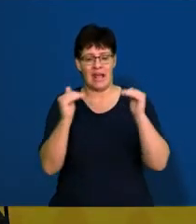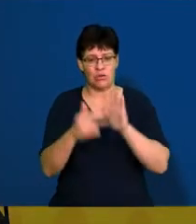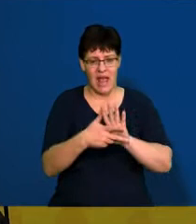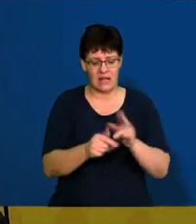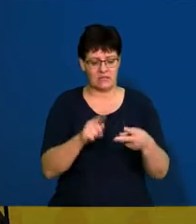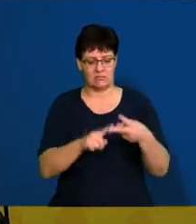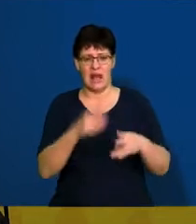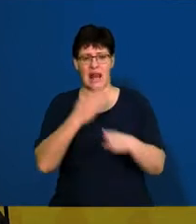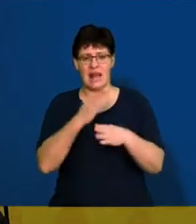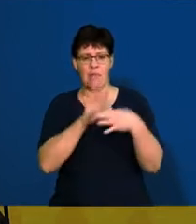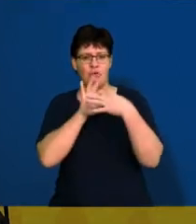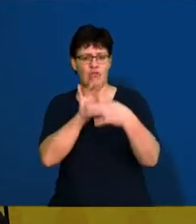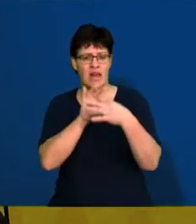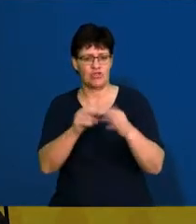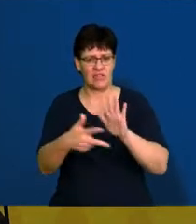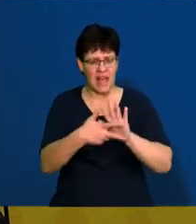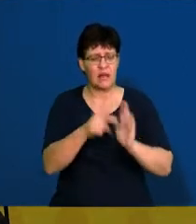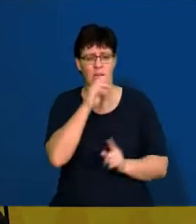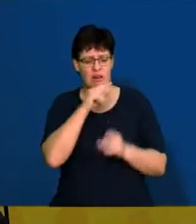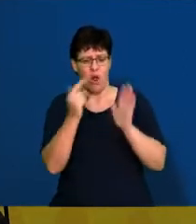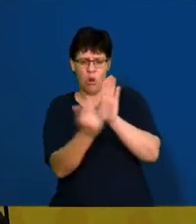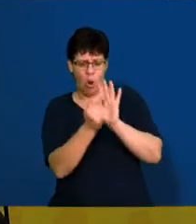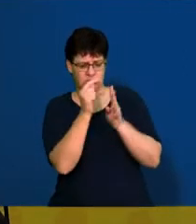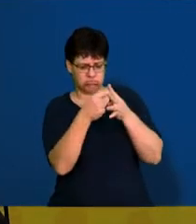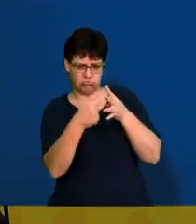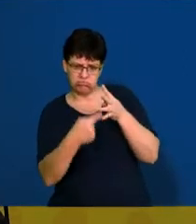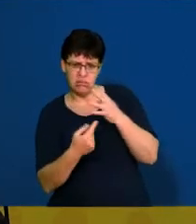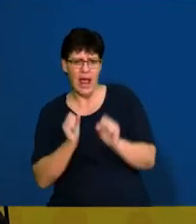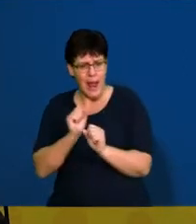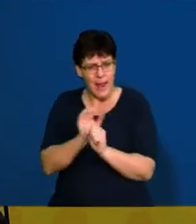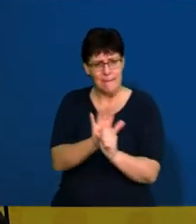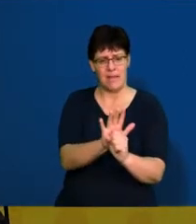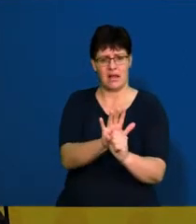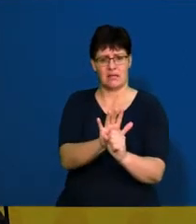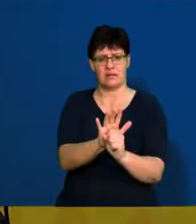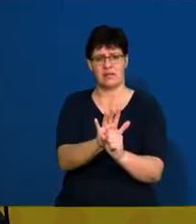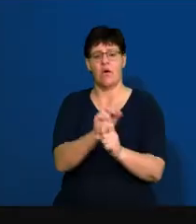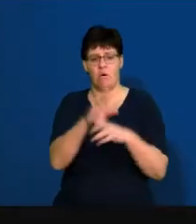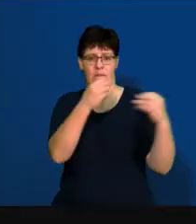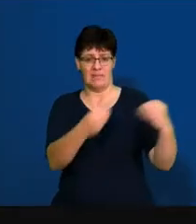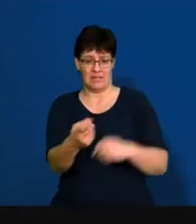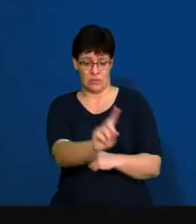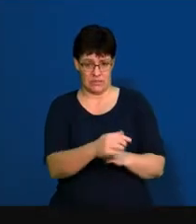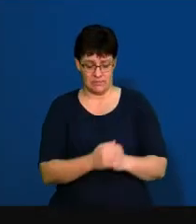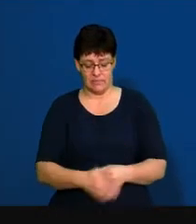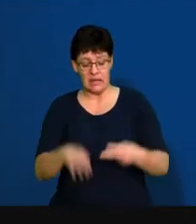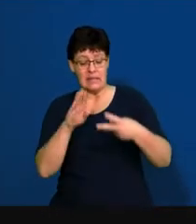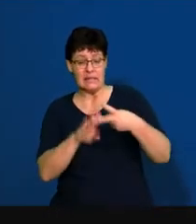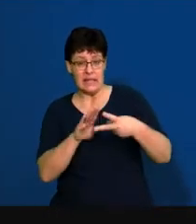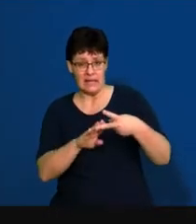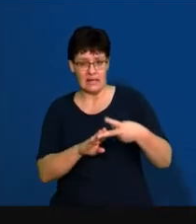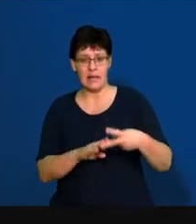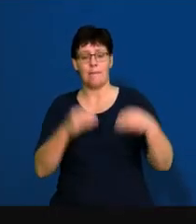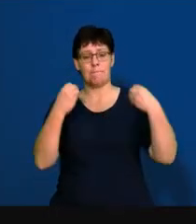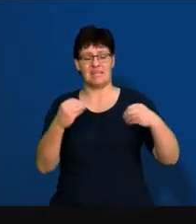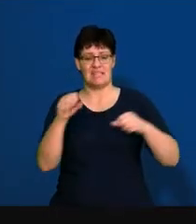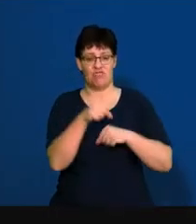Relations Act. So it's all legislation that has a direct impact on the business. The second part will be business